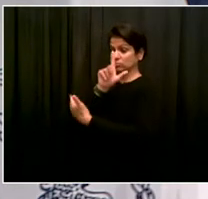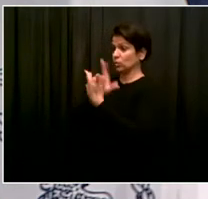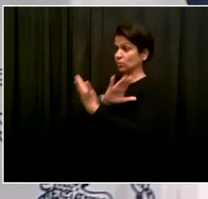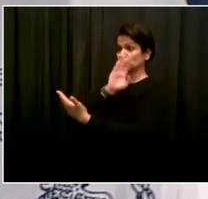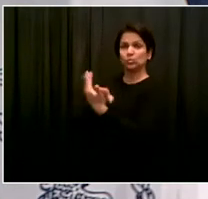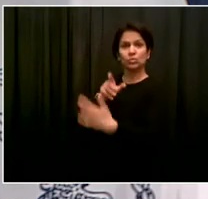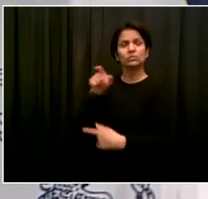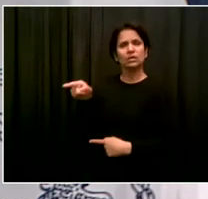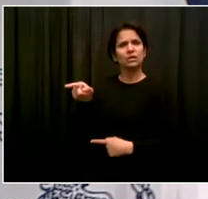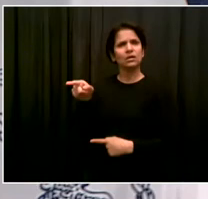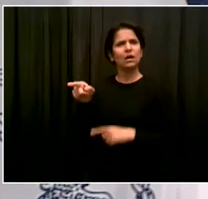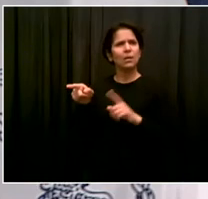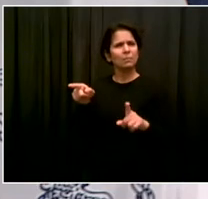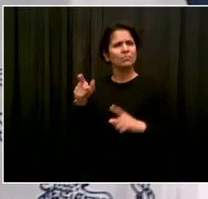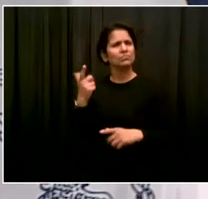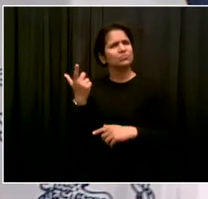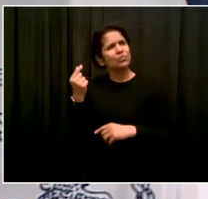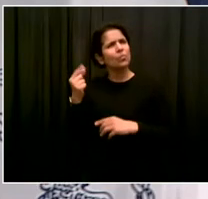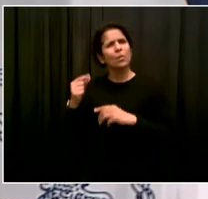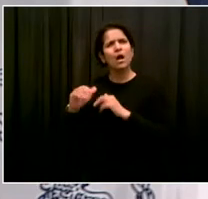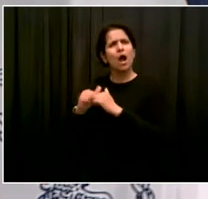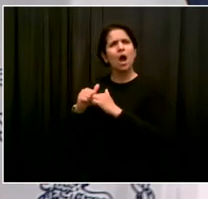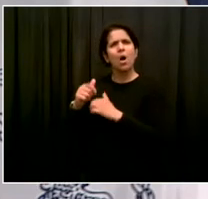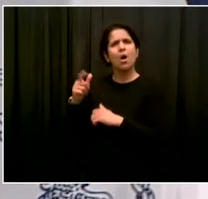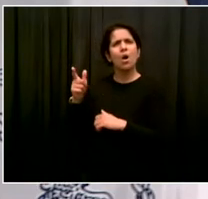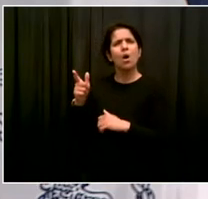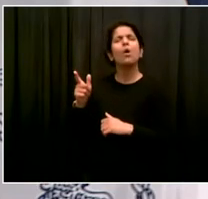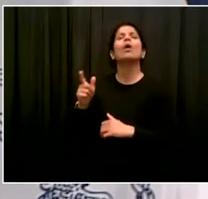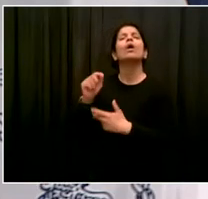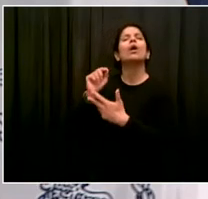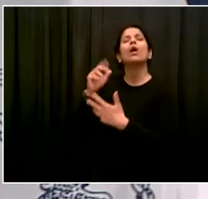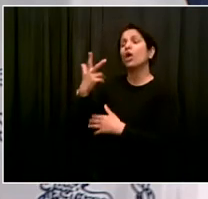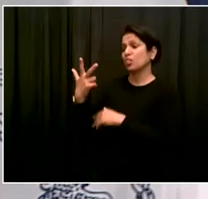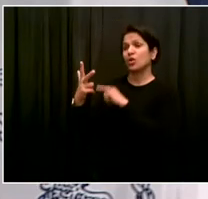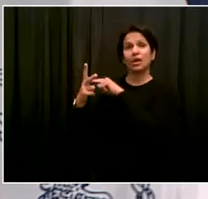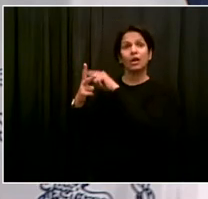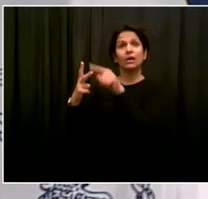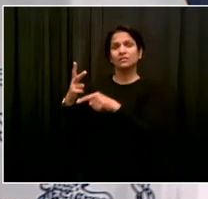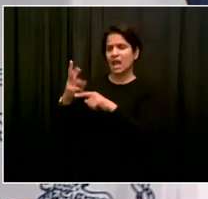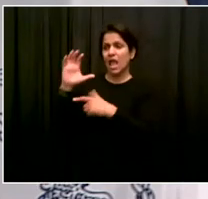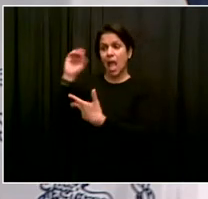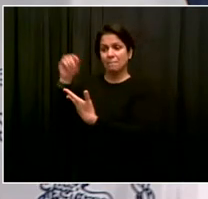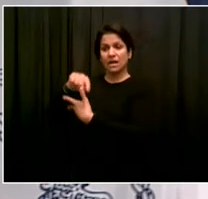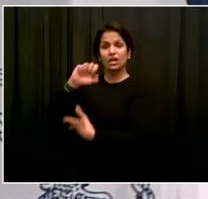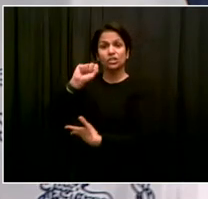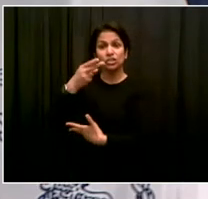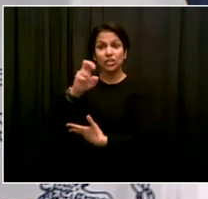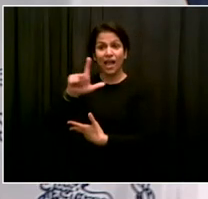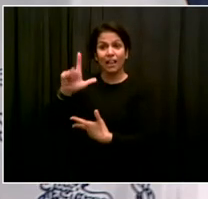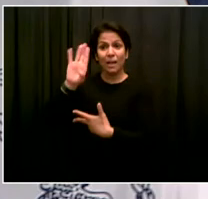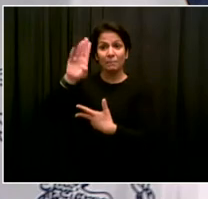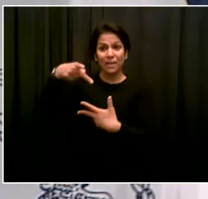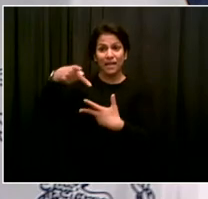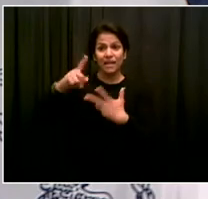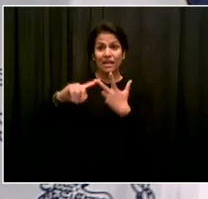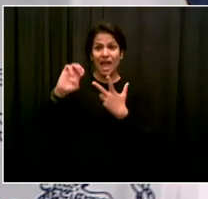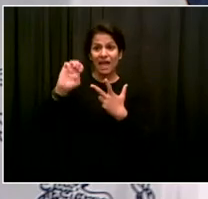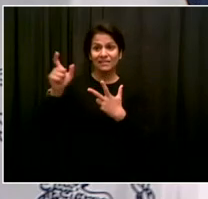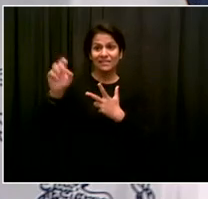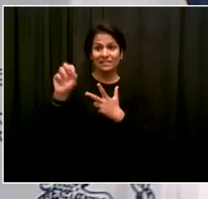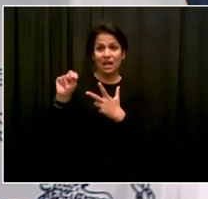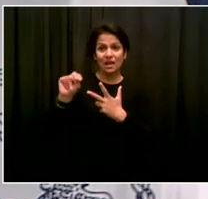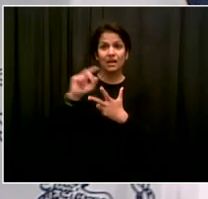pin that addiction on three specific oil companies? Because they aren't the oil companies, the only oil companies that are doing business in the city.